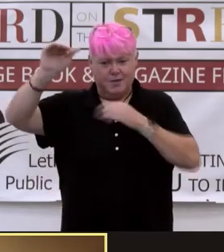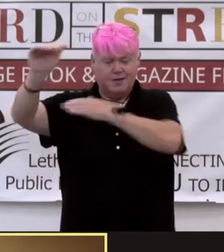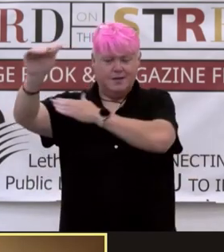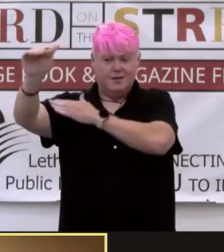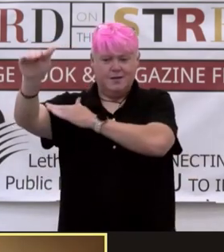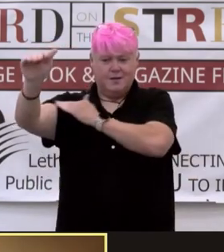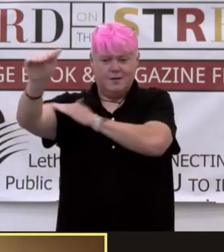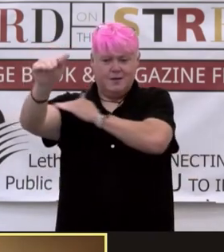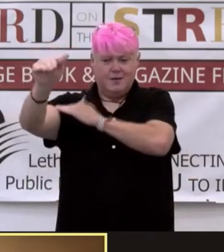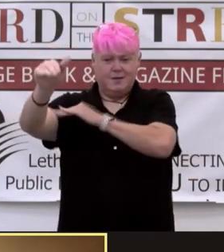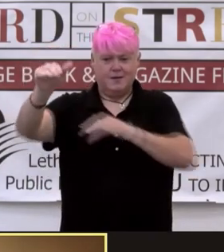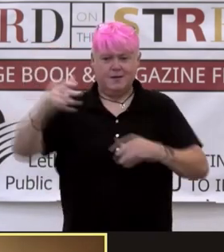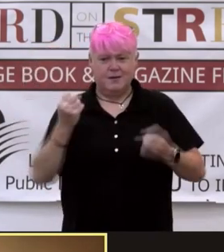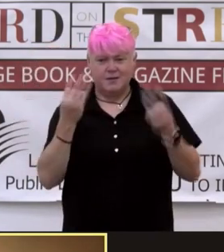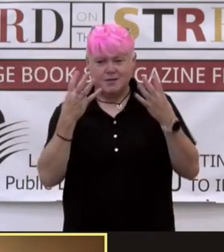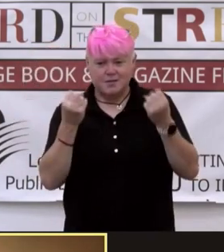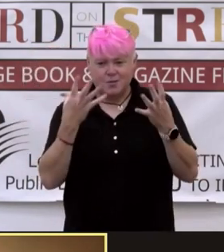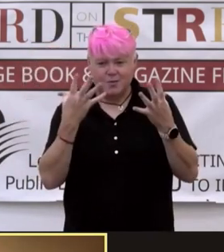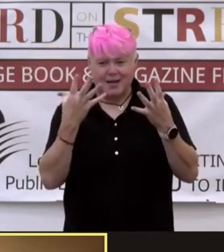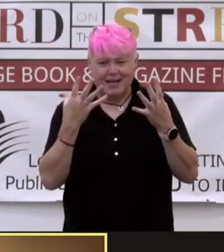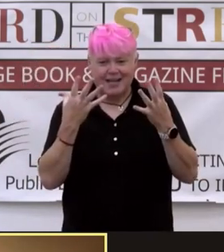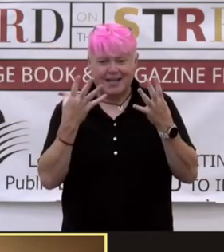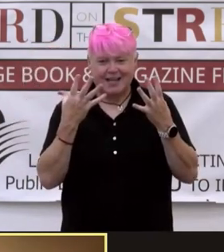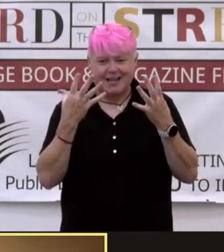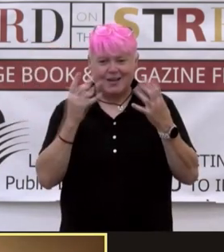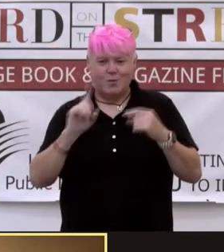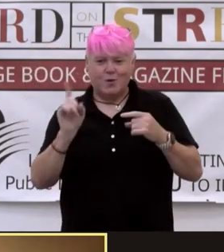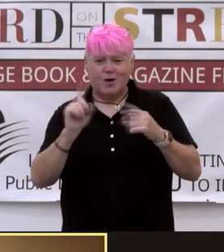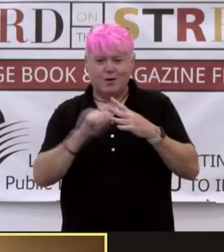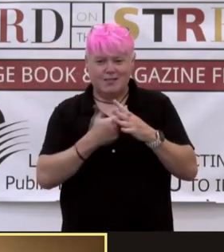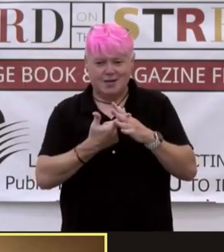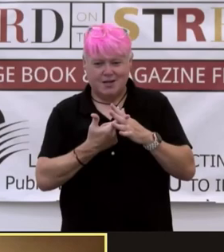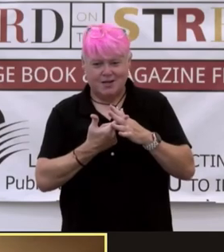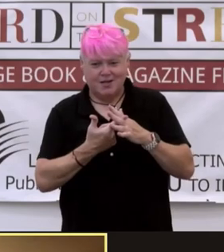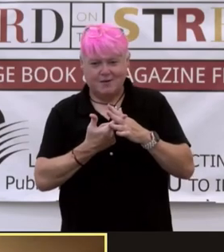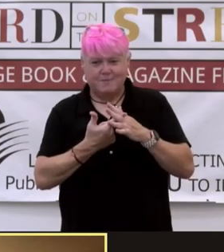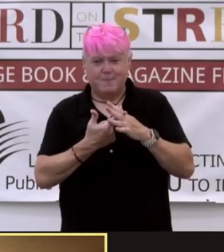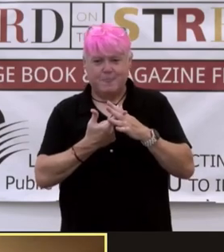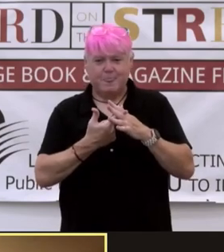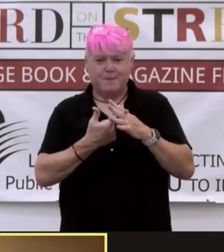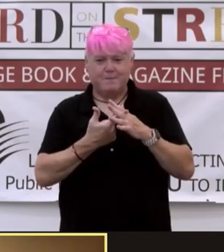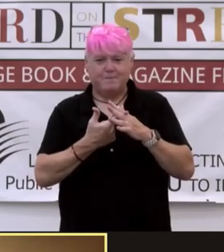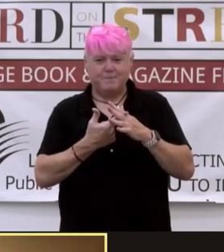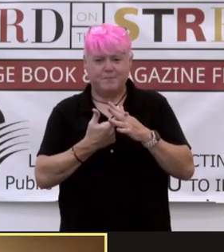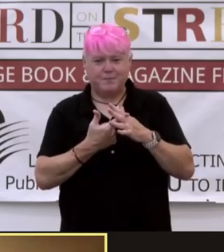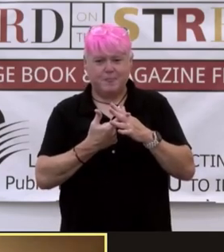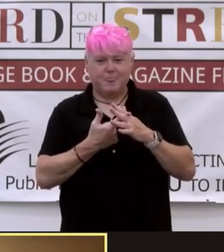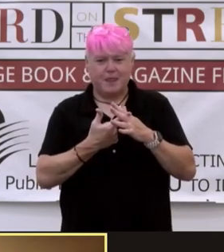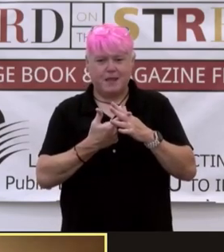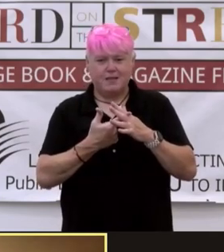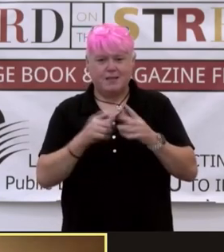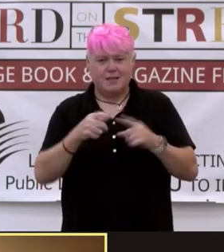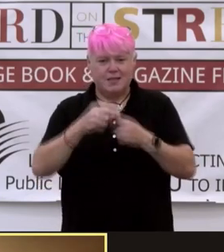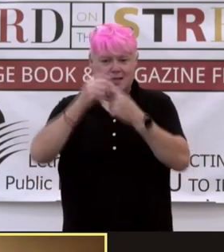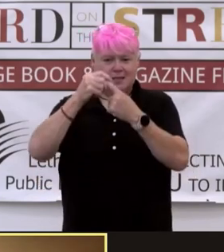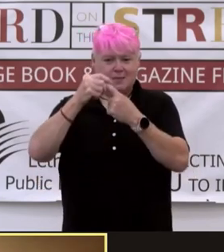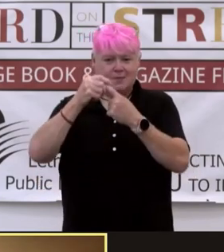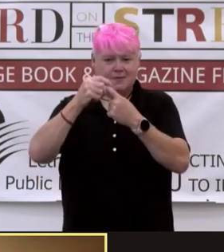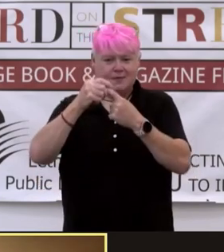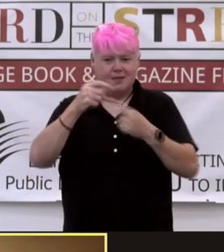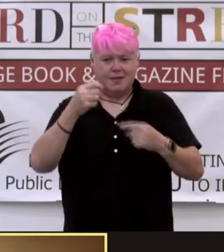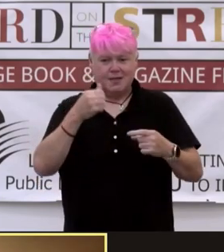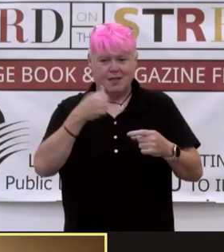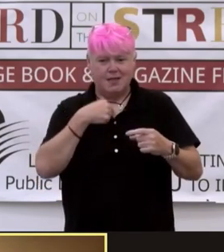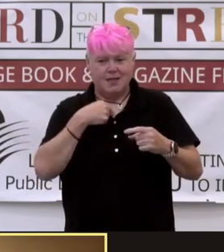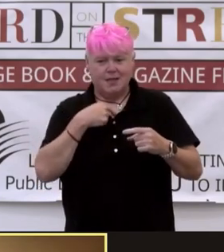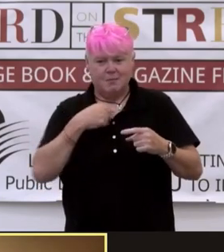like, oh my God, there's so many. Where do I start? Okay. So, specifically, in my form of TV,